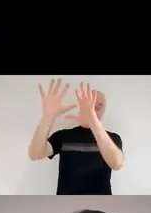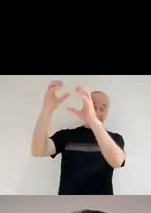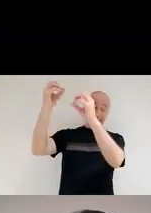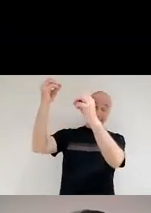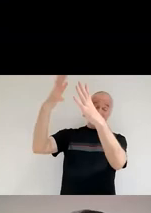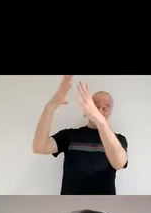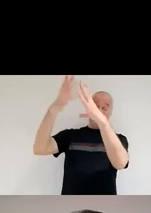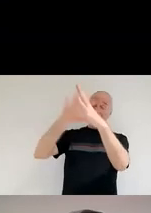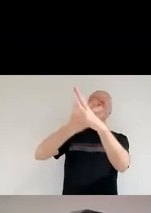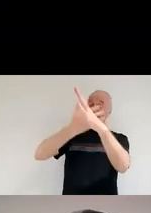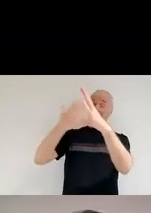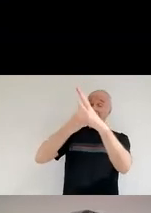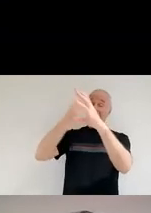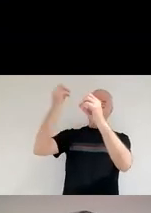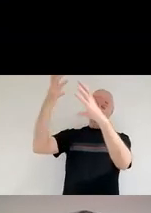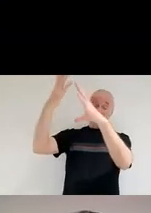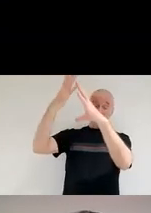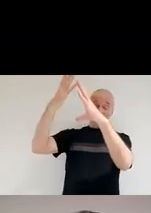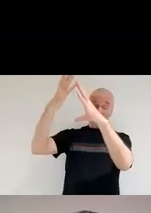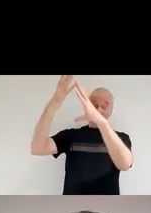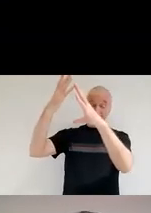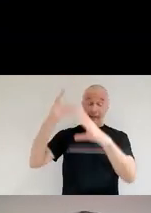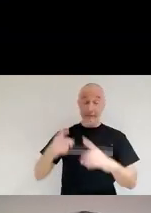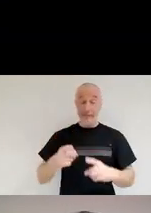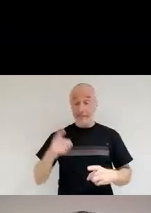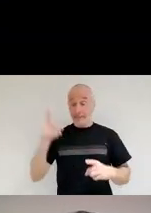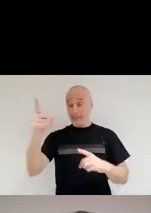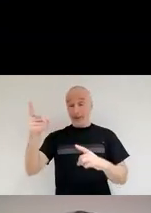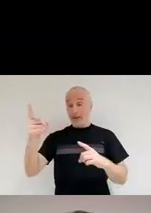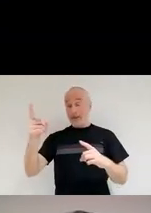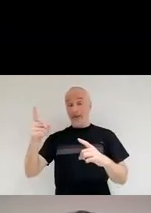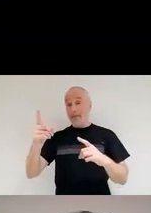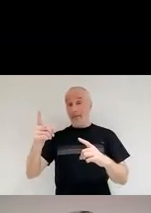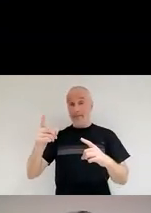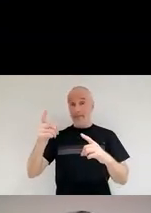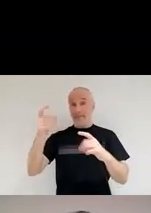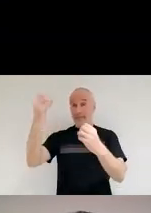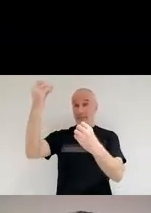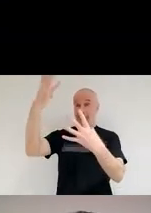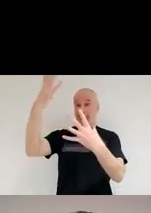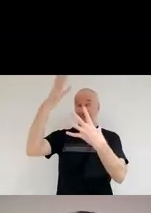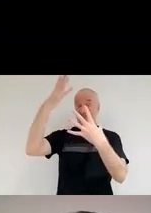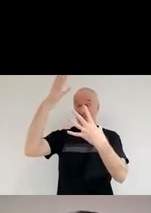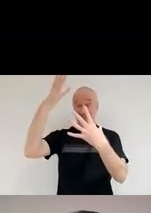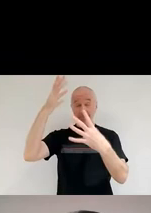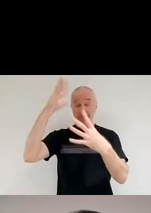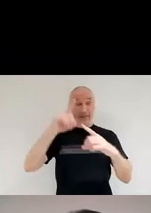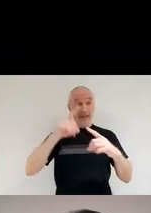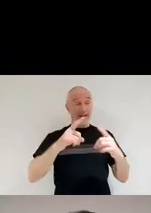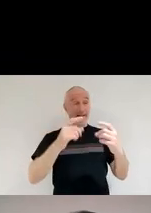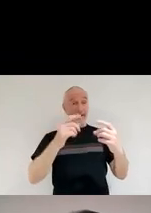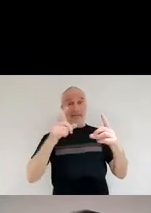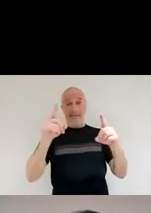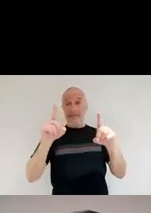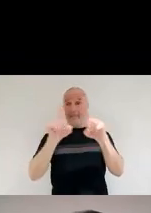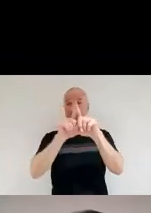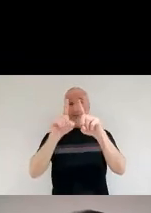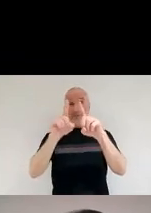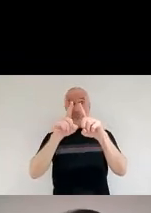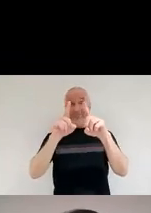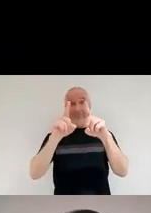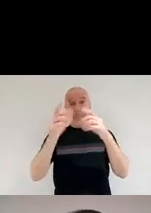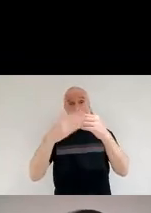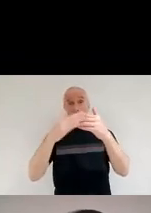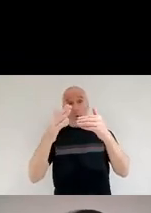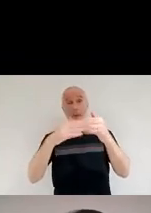very small amount of time, the whole super, the supernova is brighter than an entire galaxy, right? So there was a